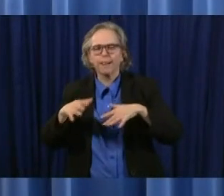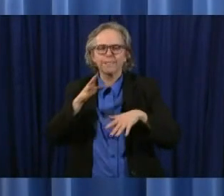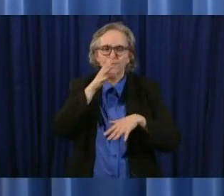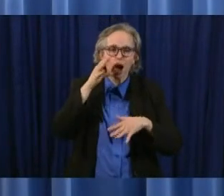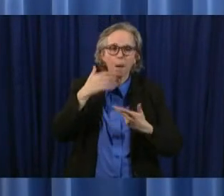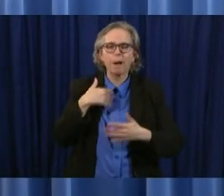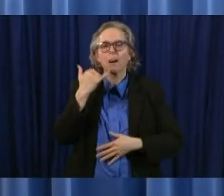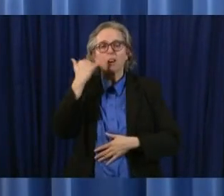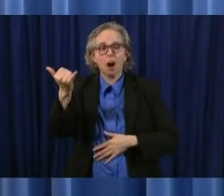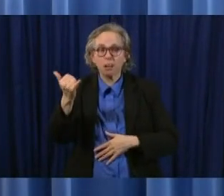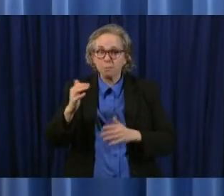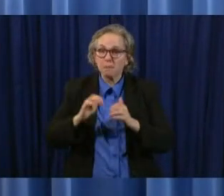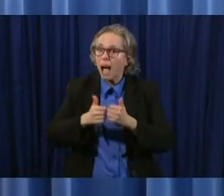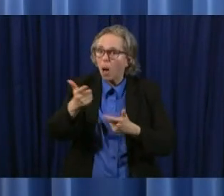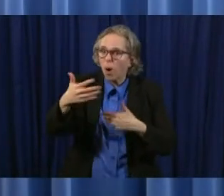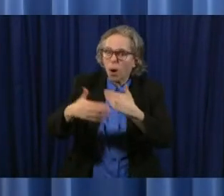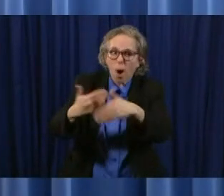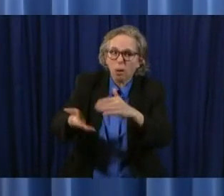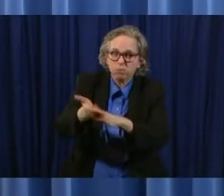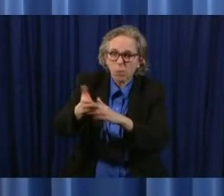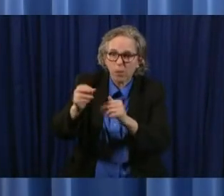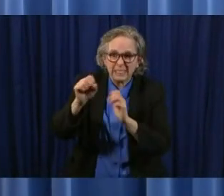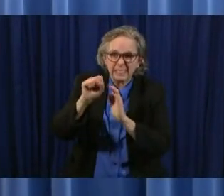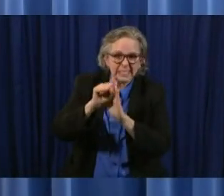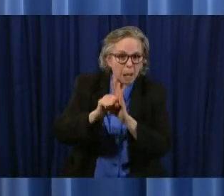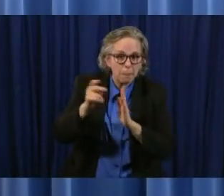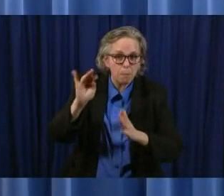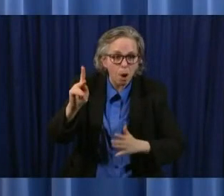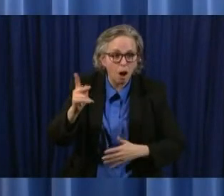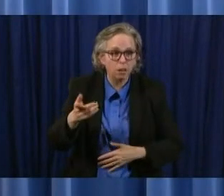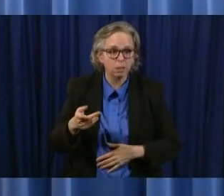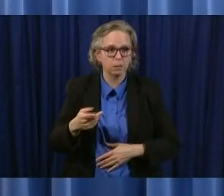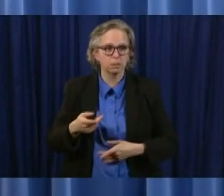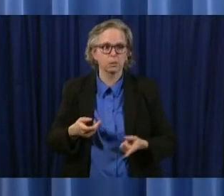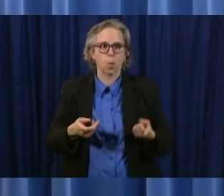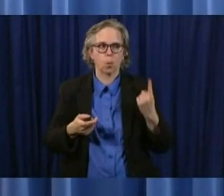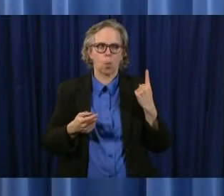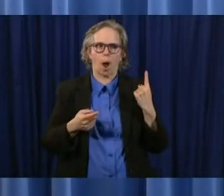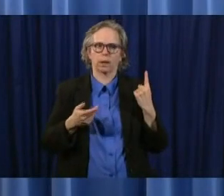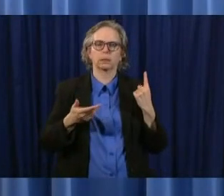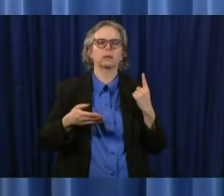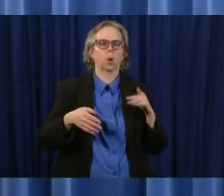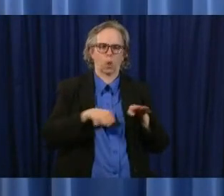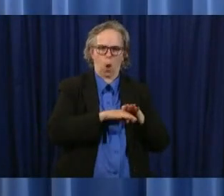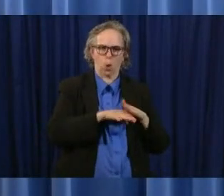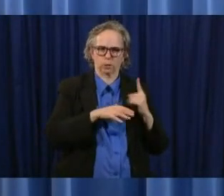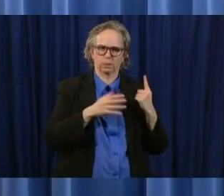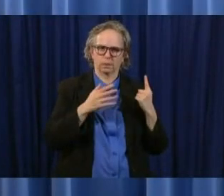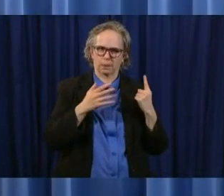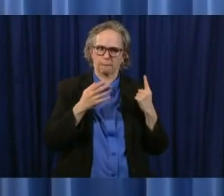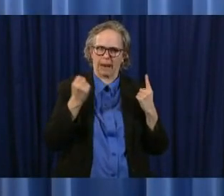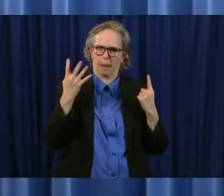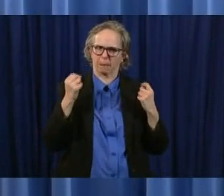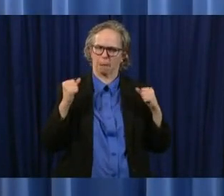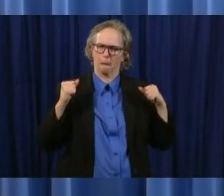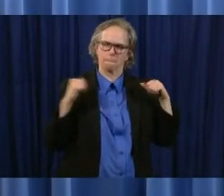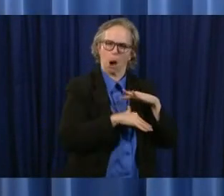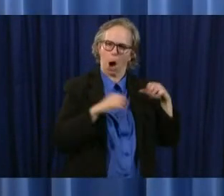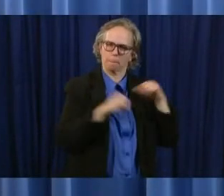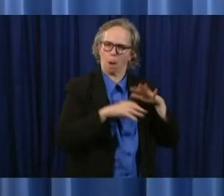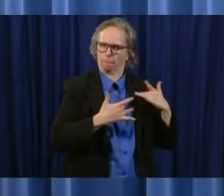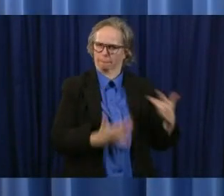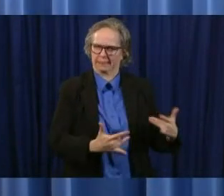in in the state parks uh one is closed just because of the the great number of people who come there uh and it was